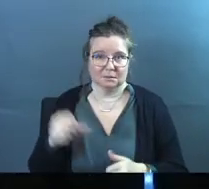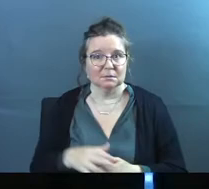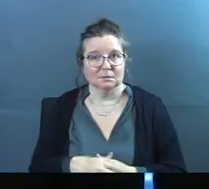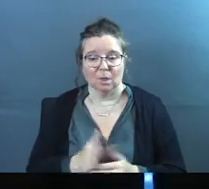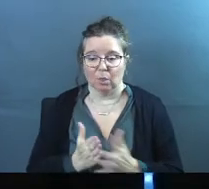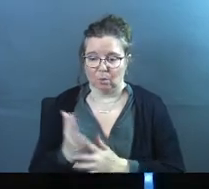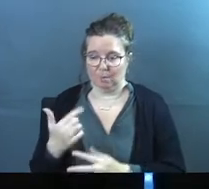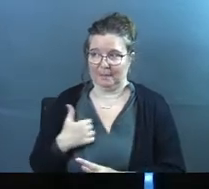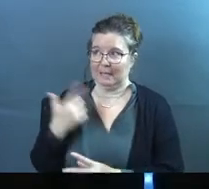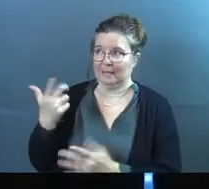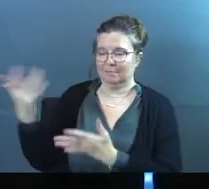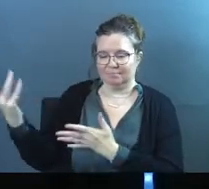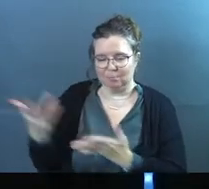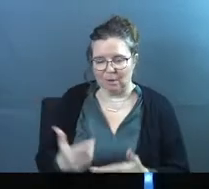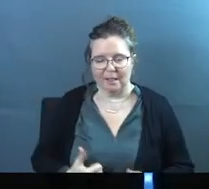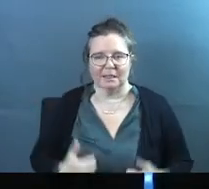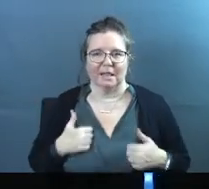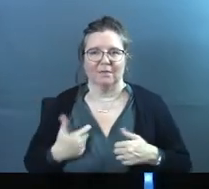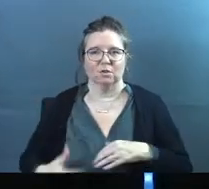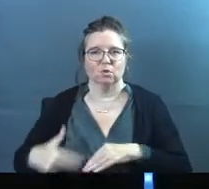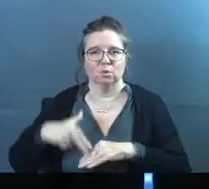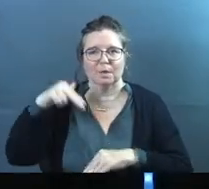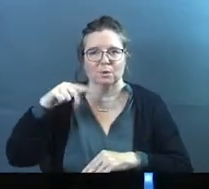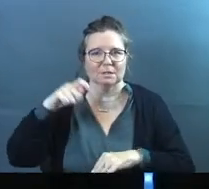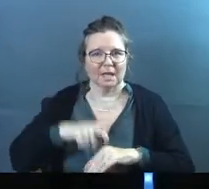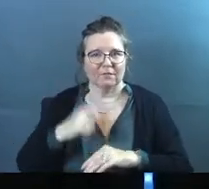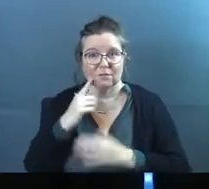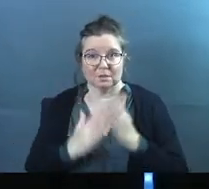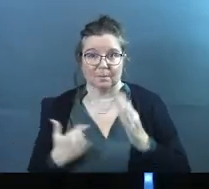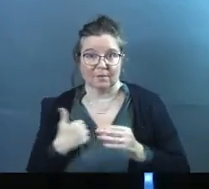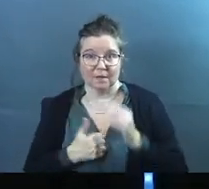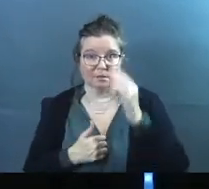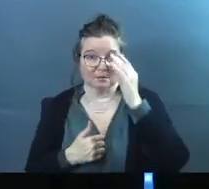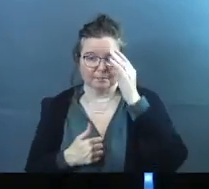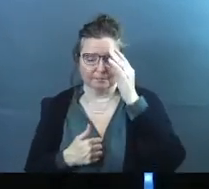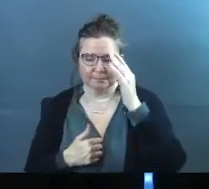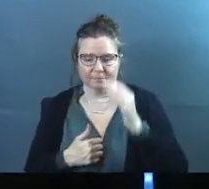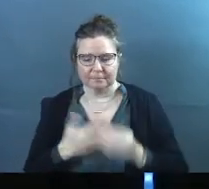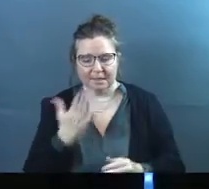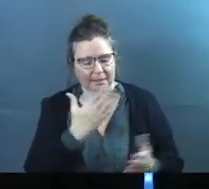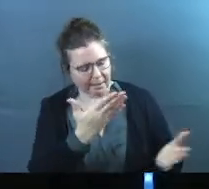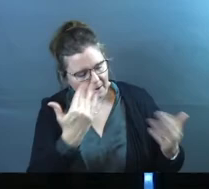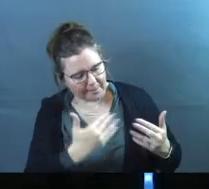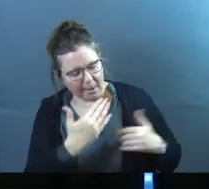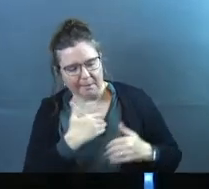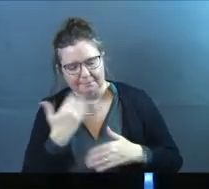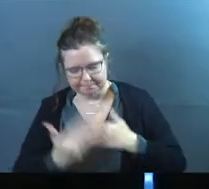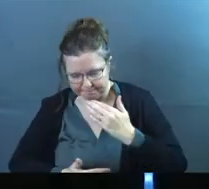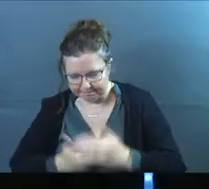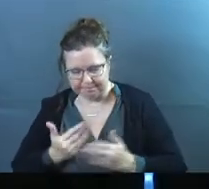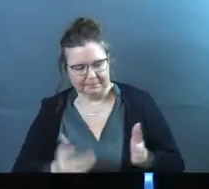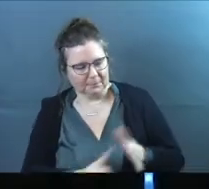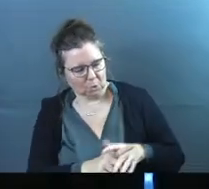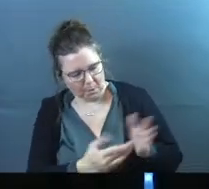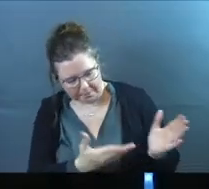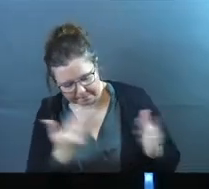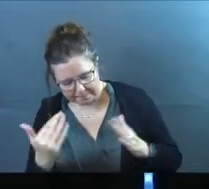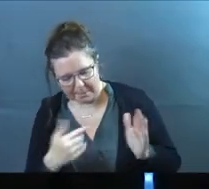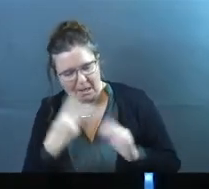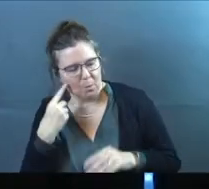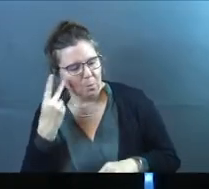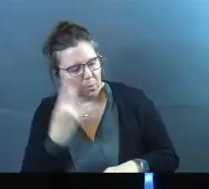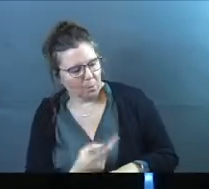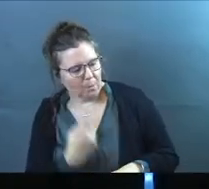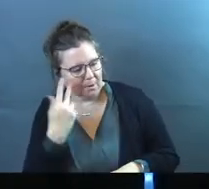through me. And He's like, let me bring life. It's resurrection time for some of us. And God's like, come on, let's keep going. Keep showing up, and watch what I do.